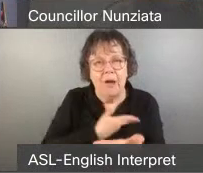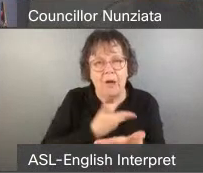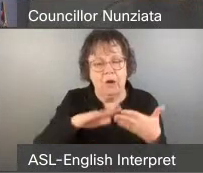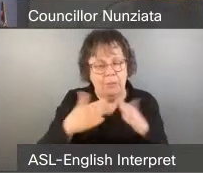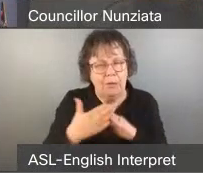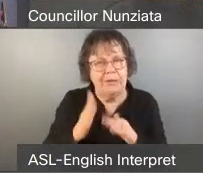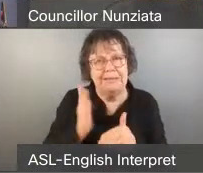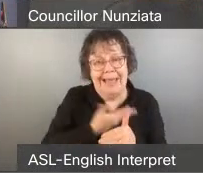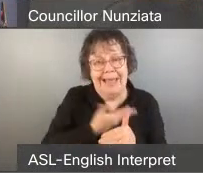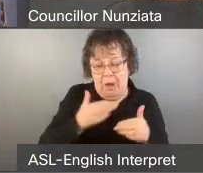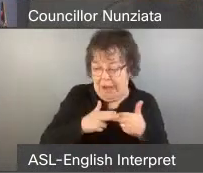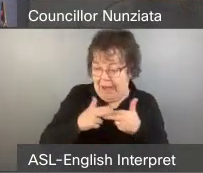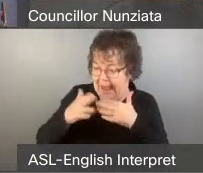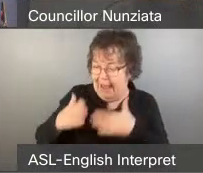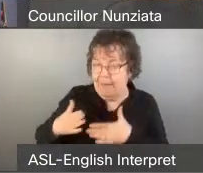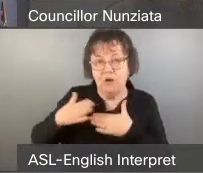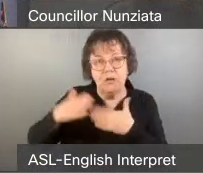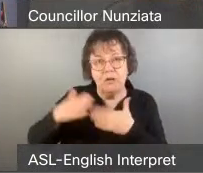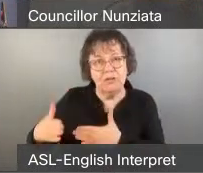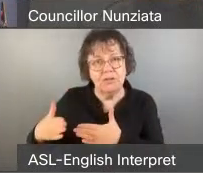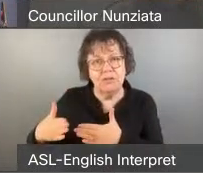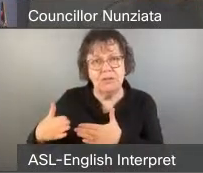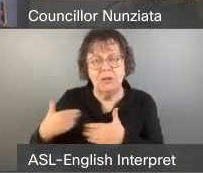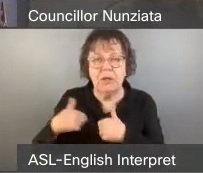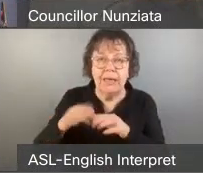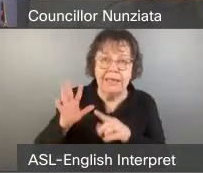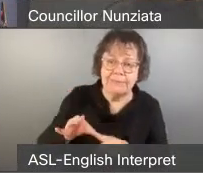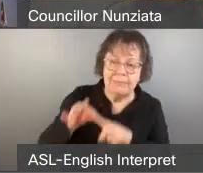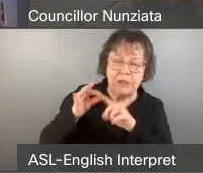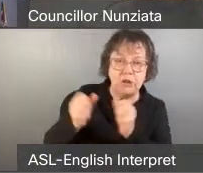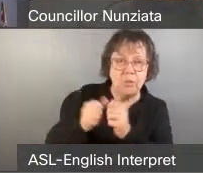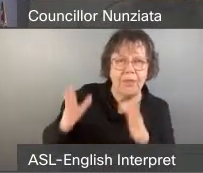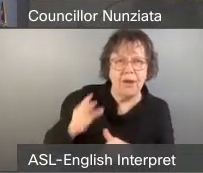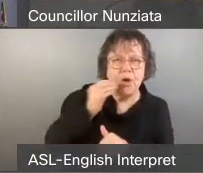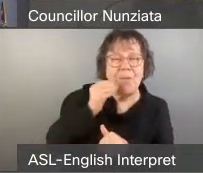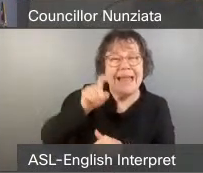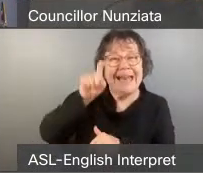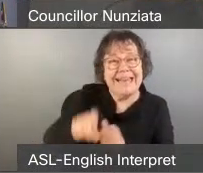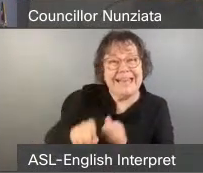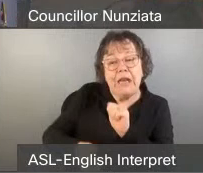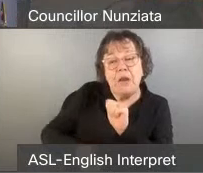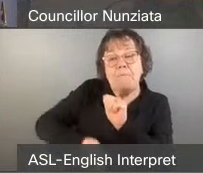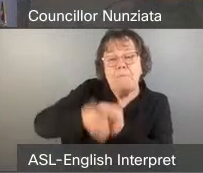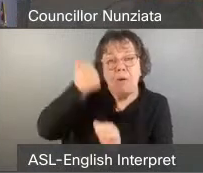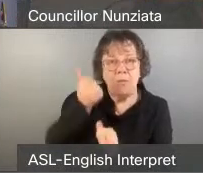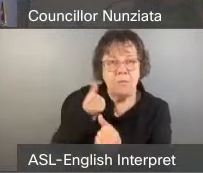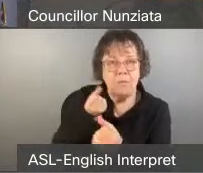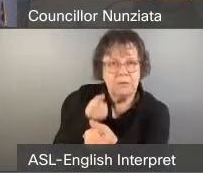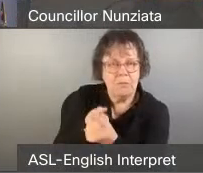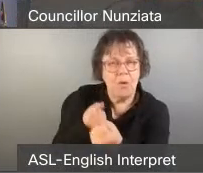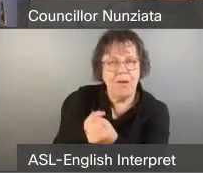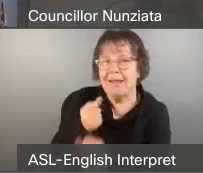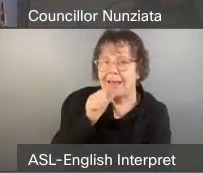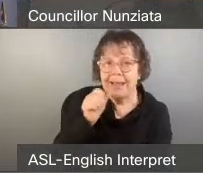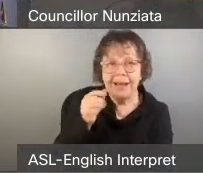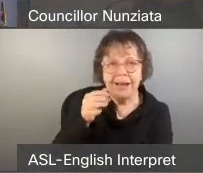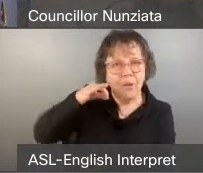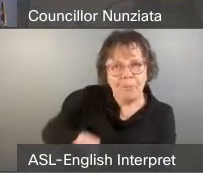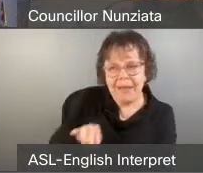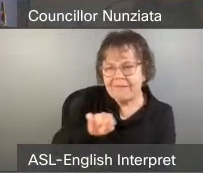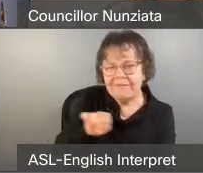neighbors, particularly those who are houseless, who need the most aid, do not benefit from or feel comfortable of